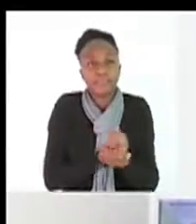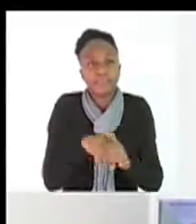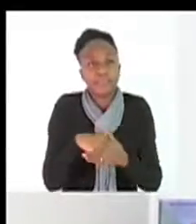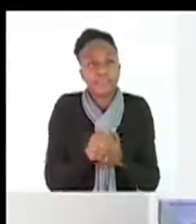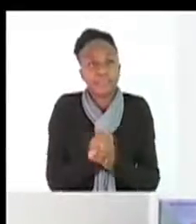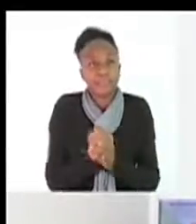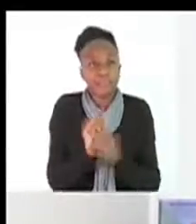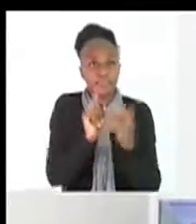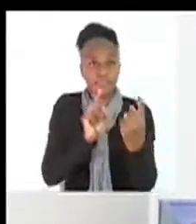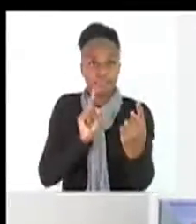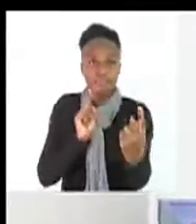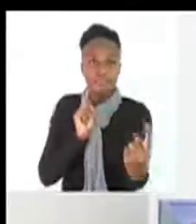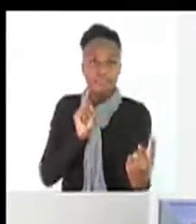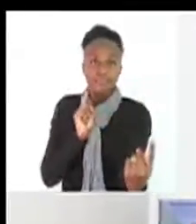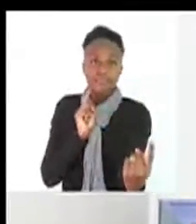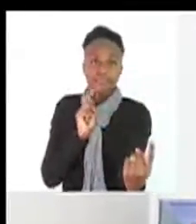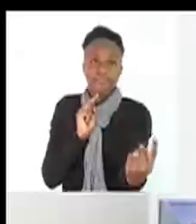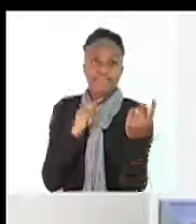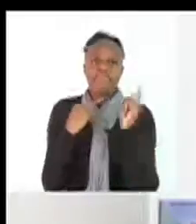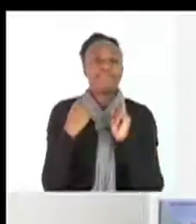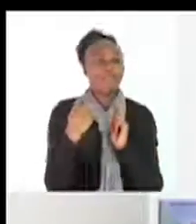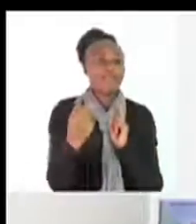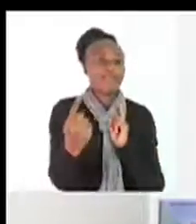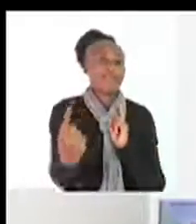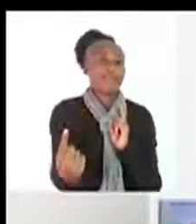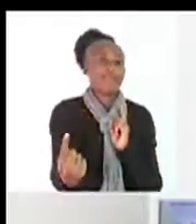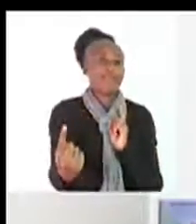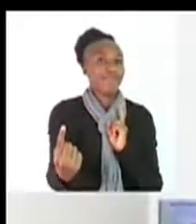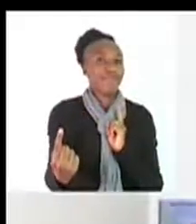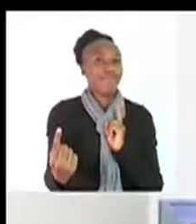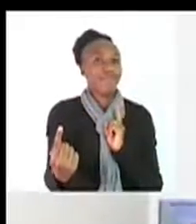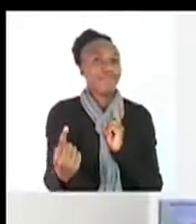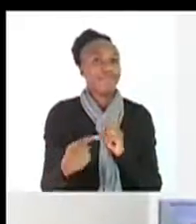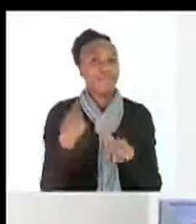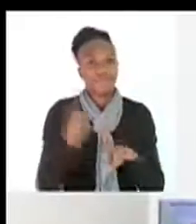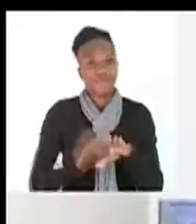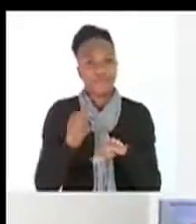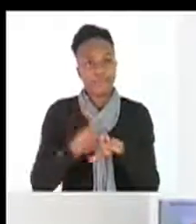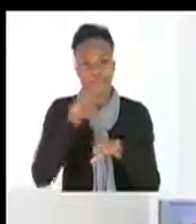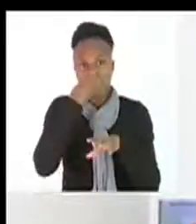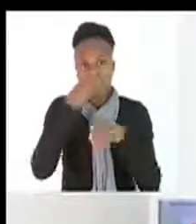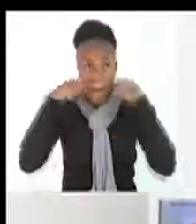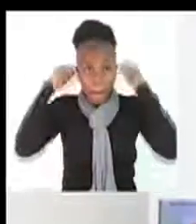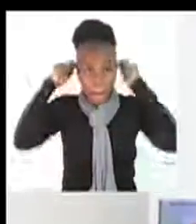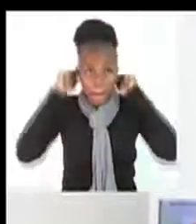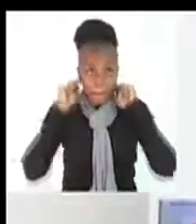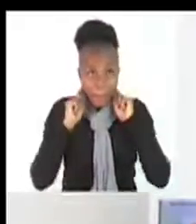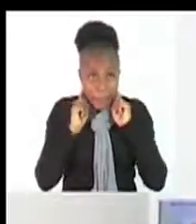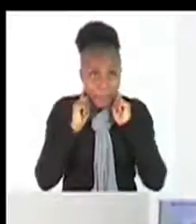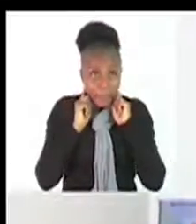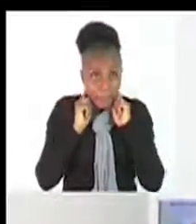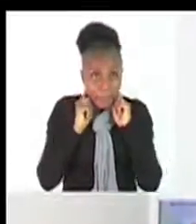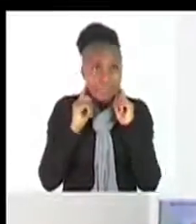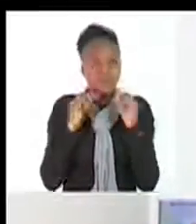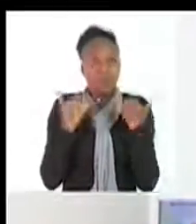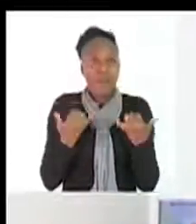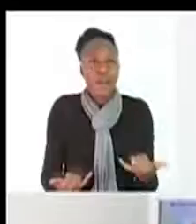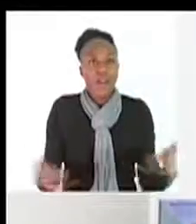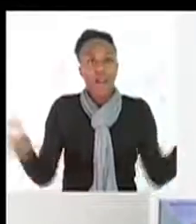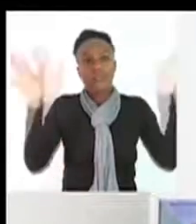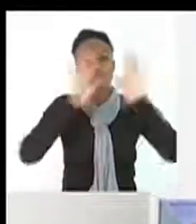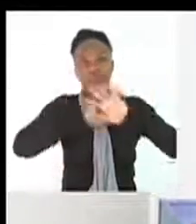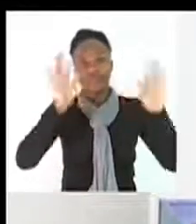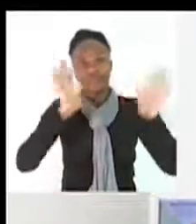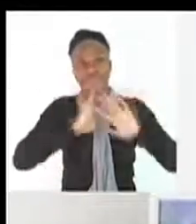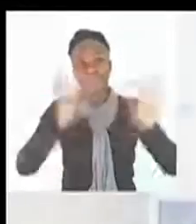Let's remember social distance as well. And then always wear a mask. As from our side, it's goodbye.